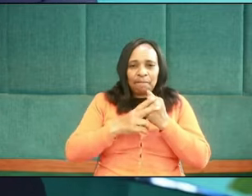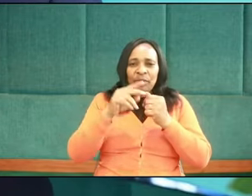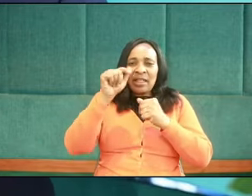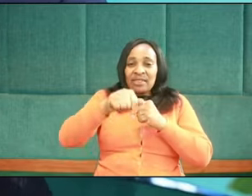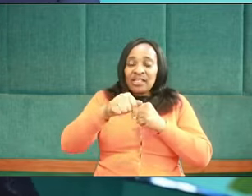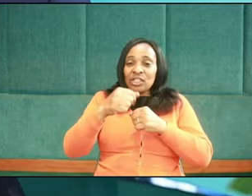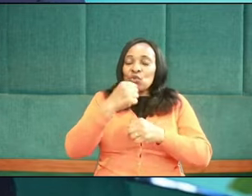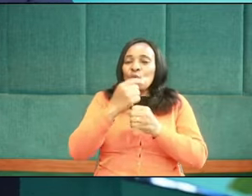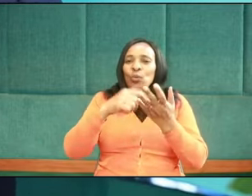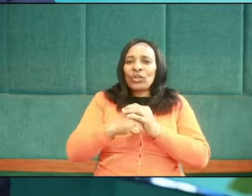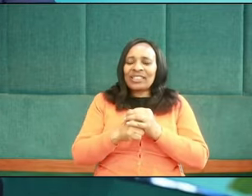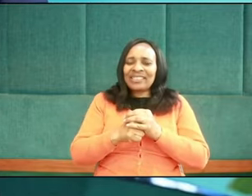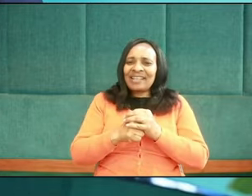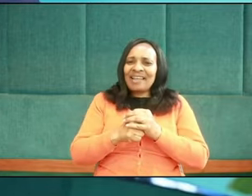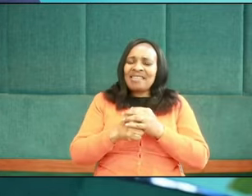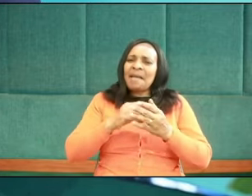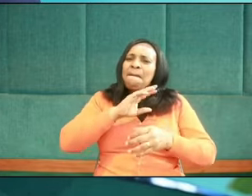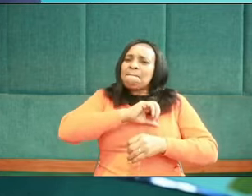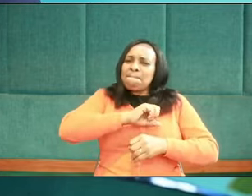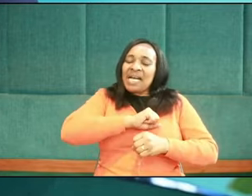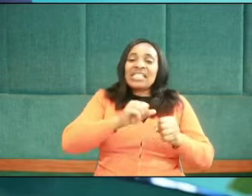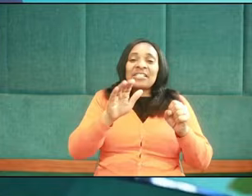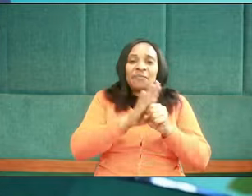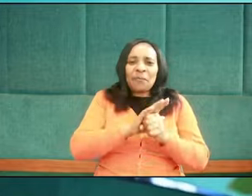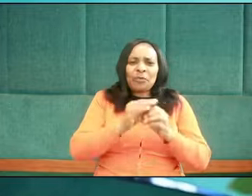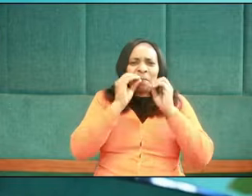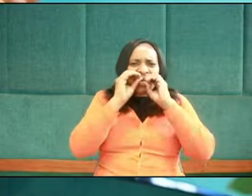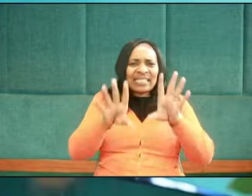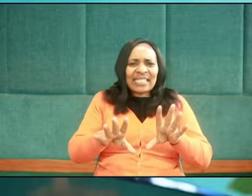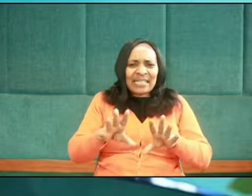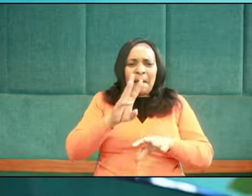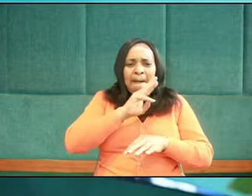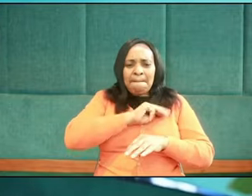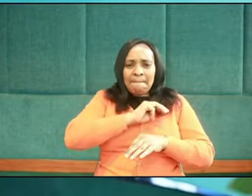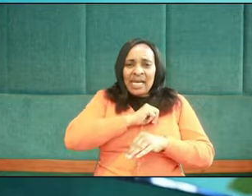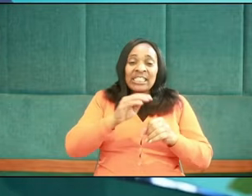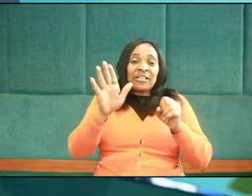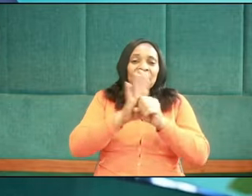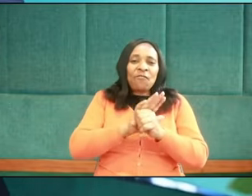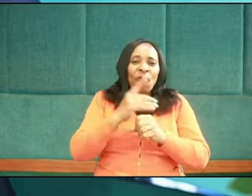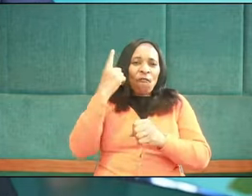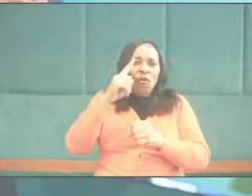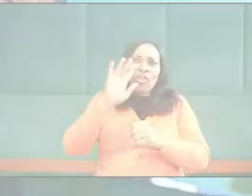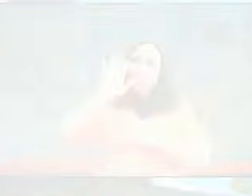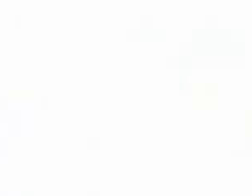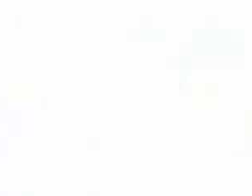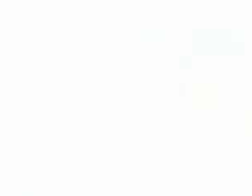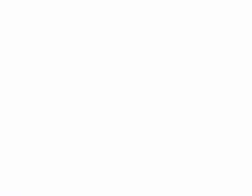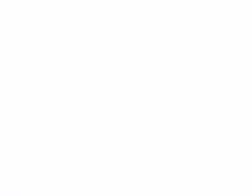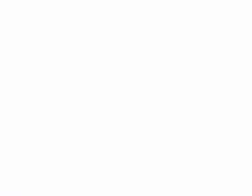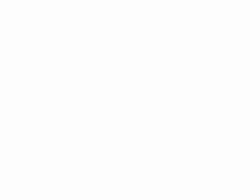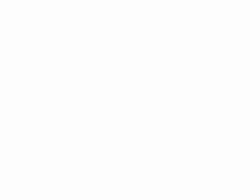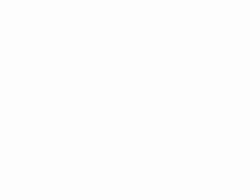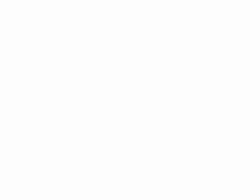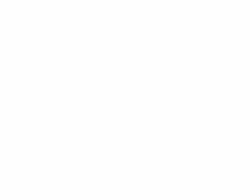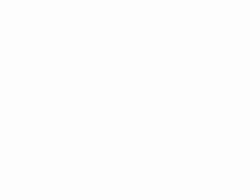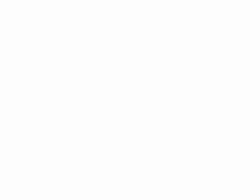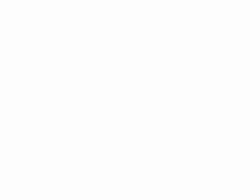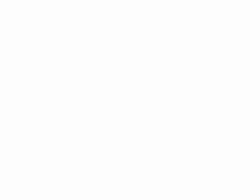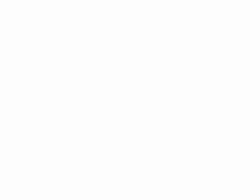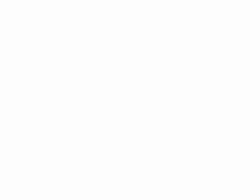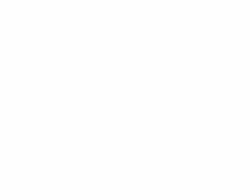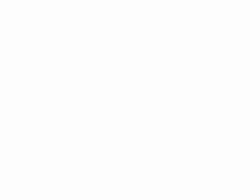this has to do with the merciful. Blessed are the merciful, for they shall receive mercy or obtain